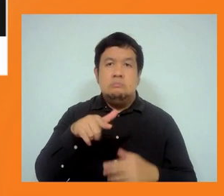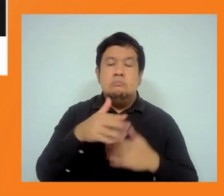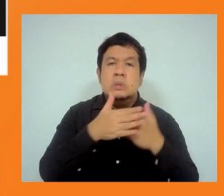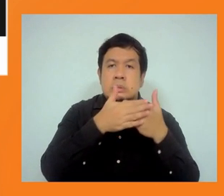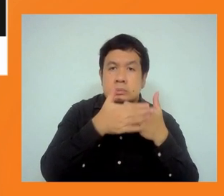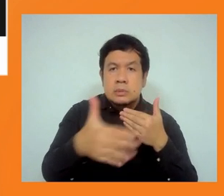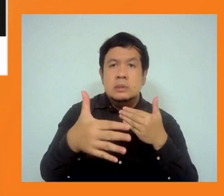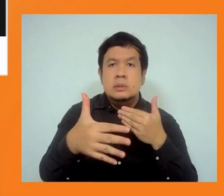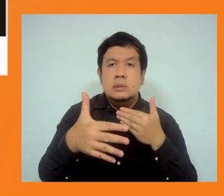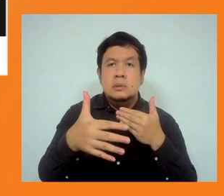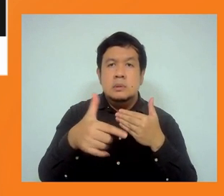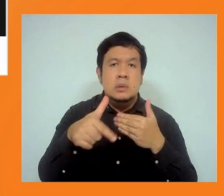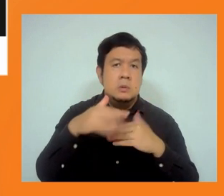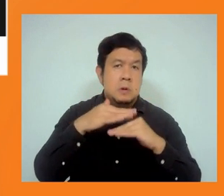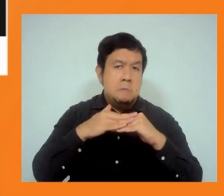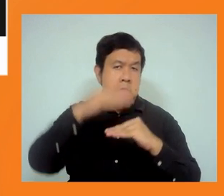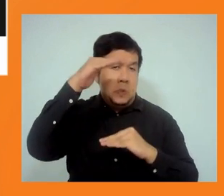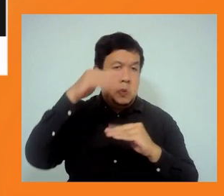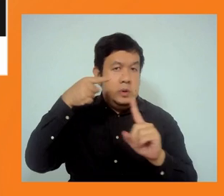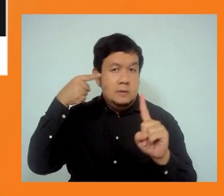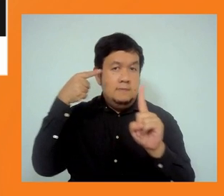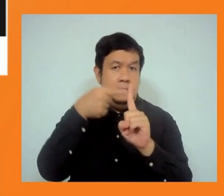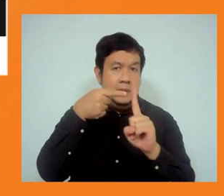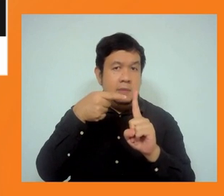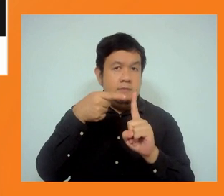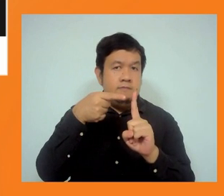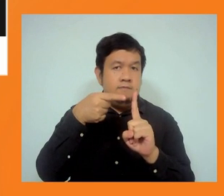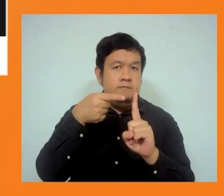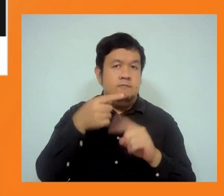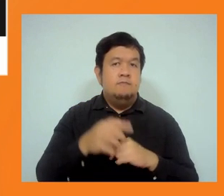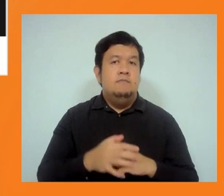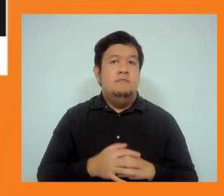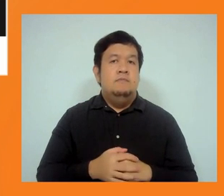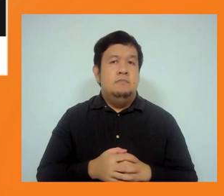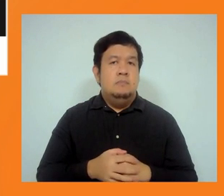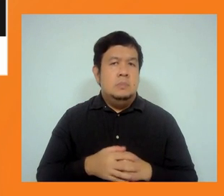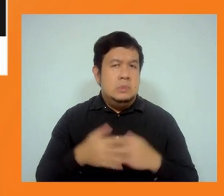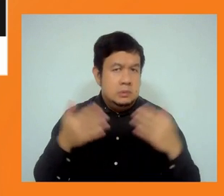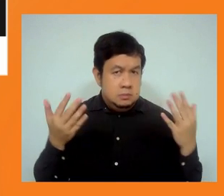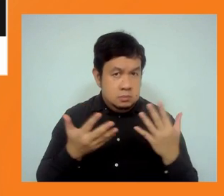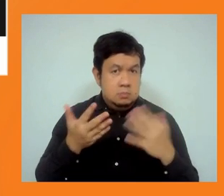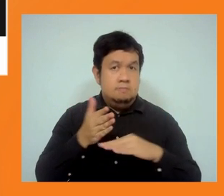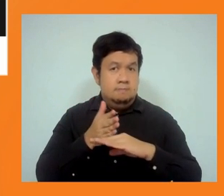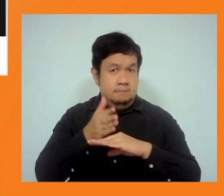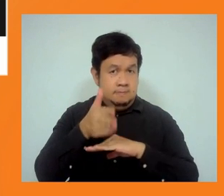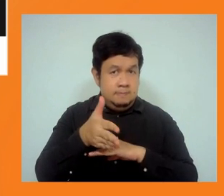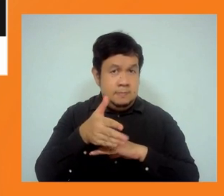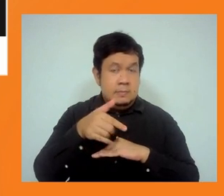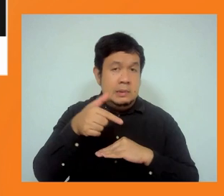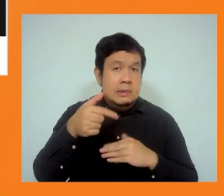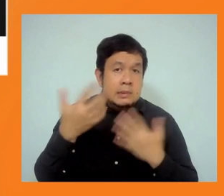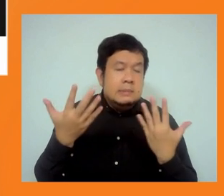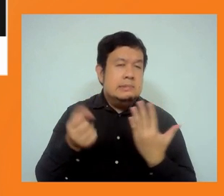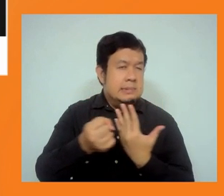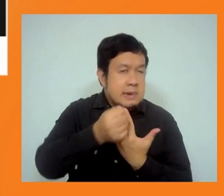aspirational, beyond the simplistic, and this is a very common simplistic exercise of